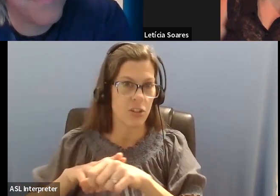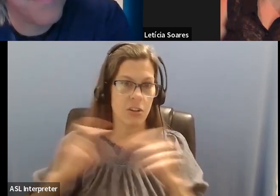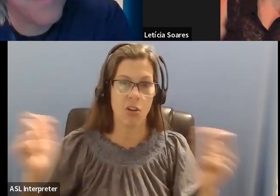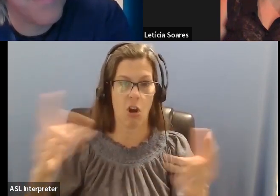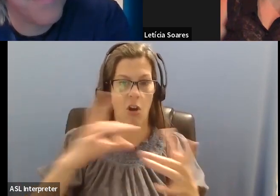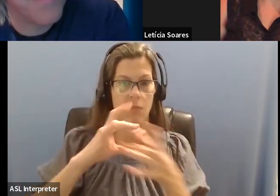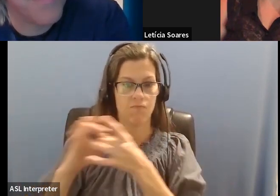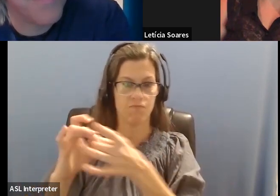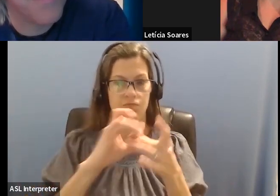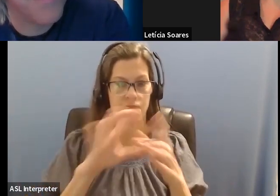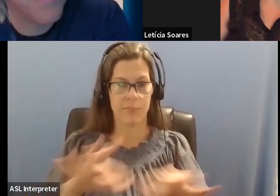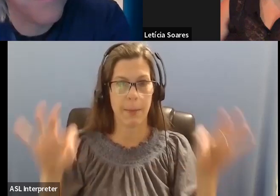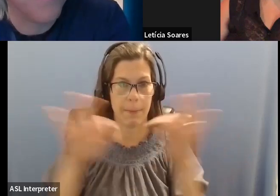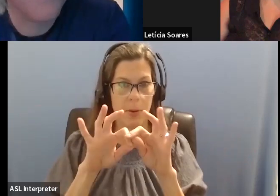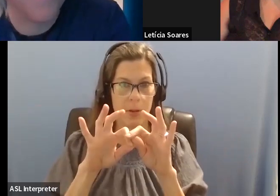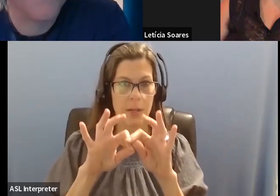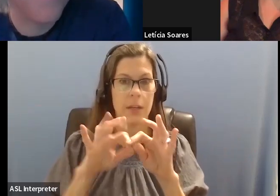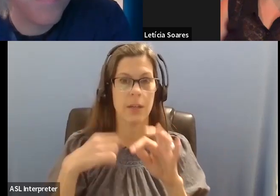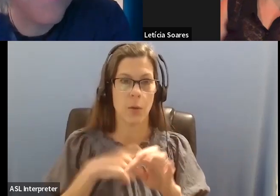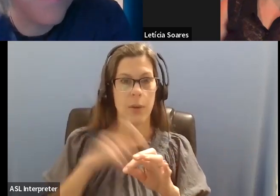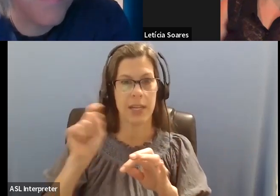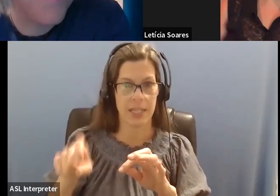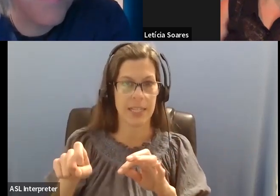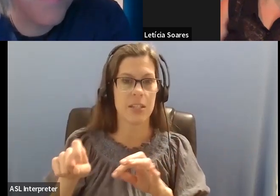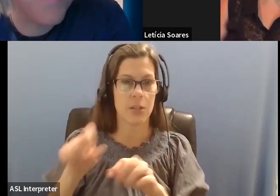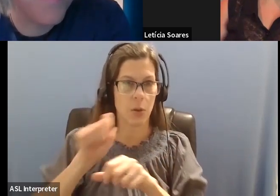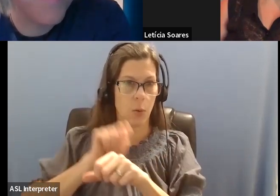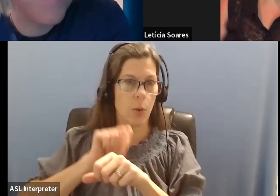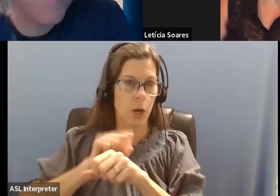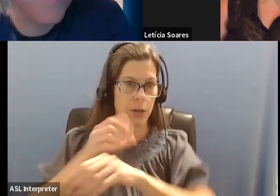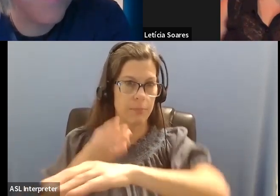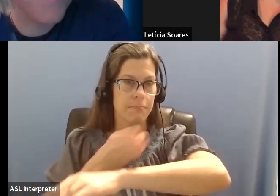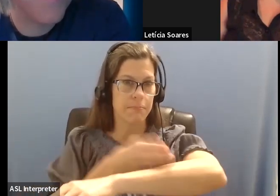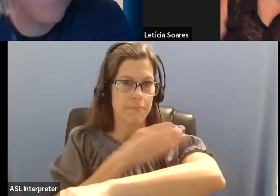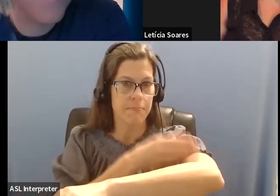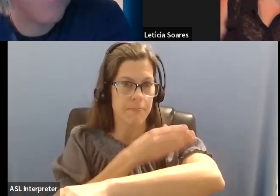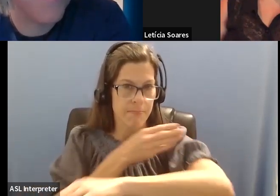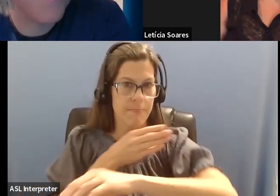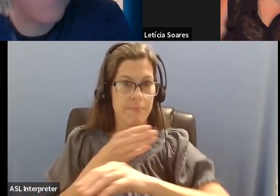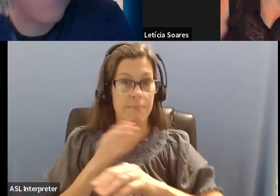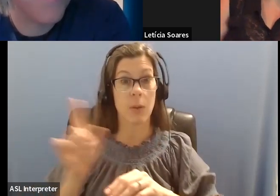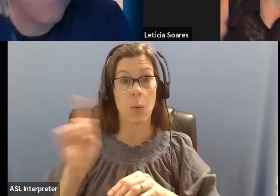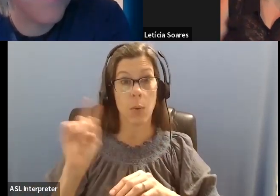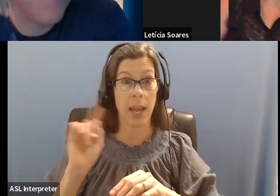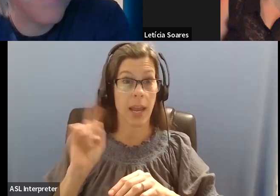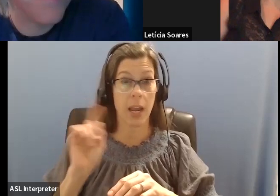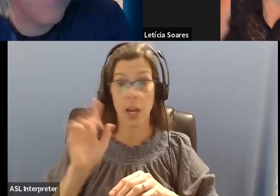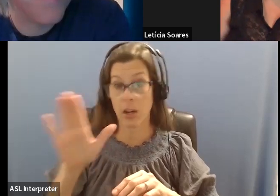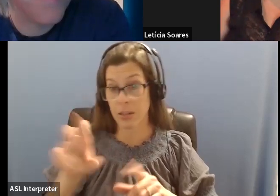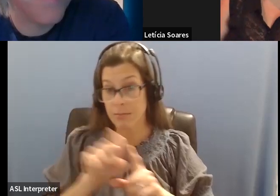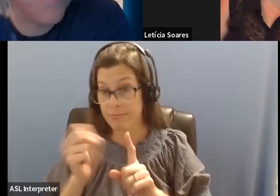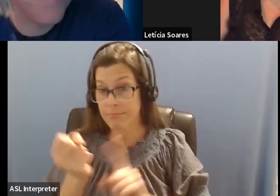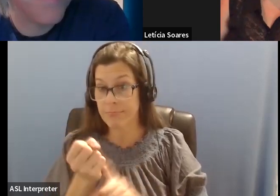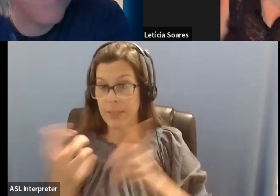with people and meet them where they are. And